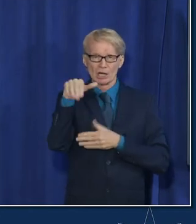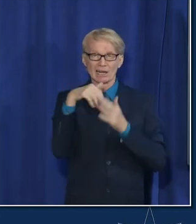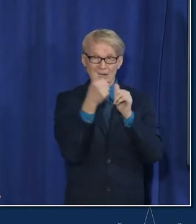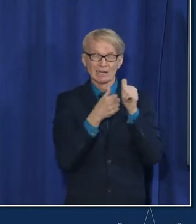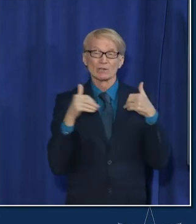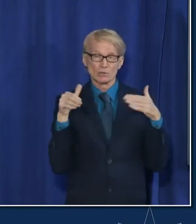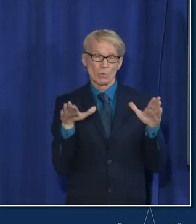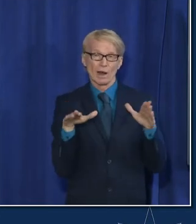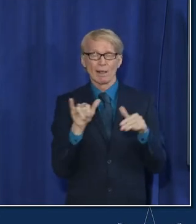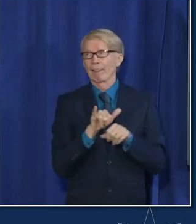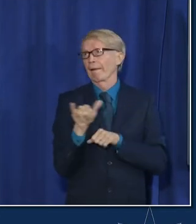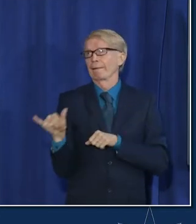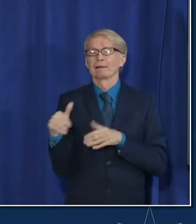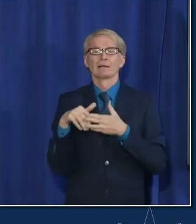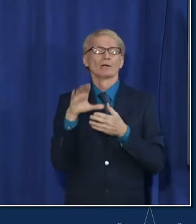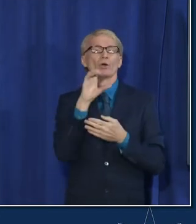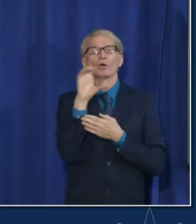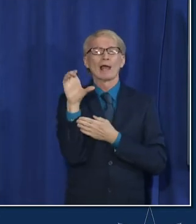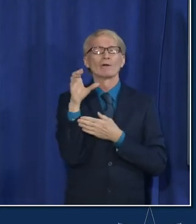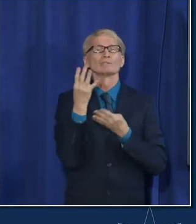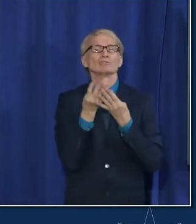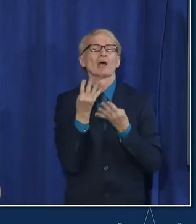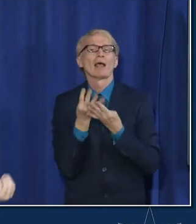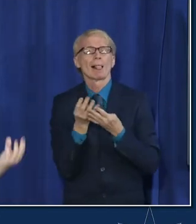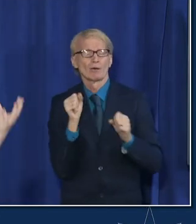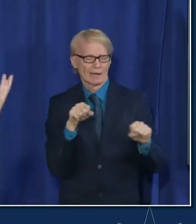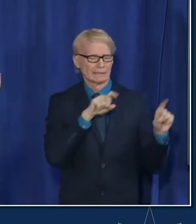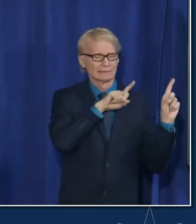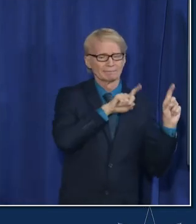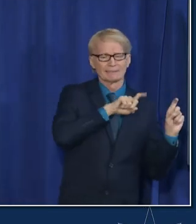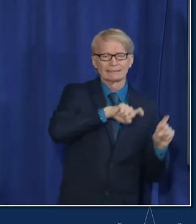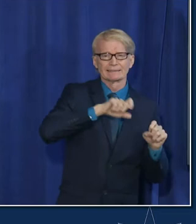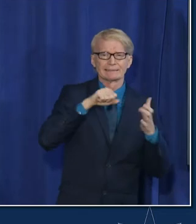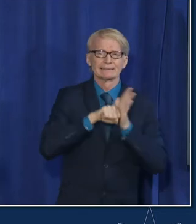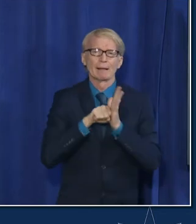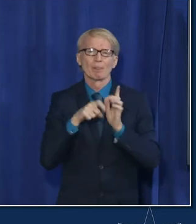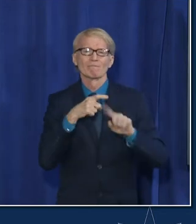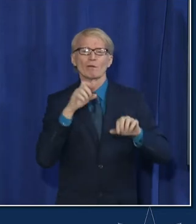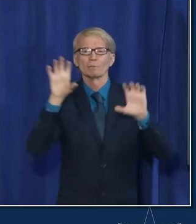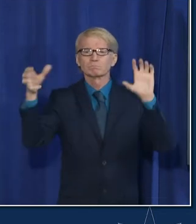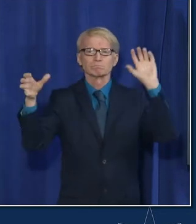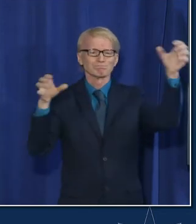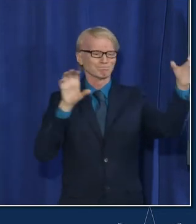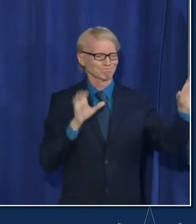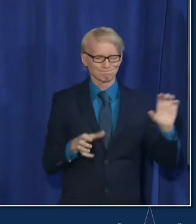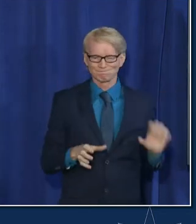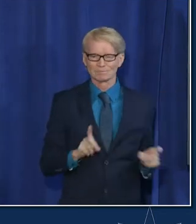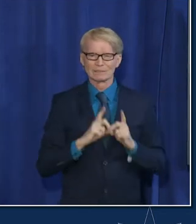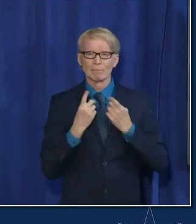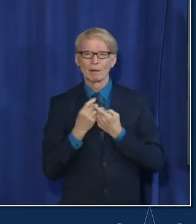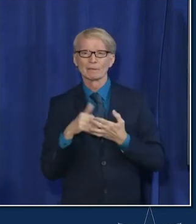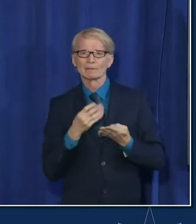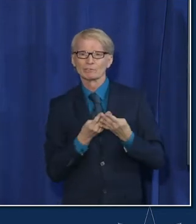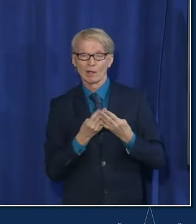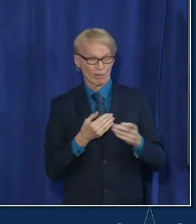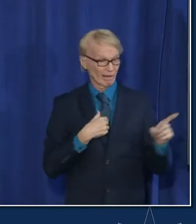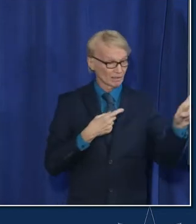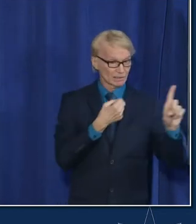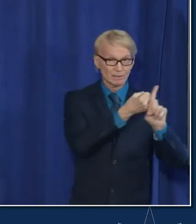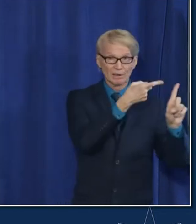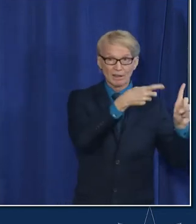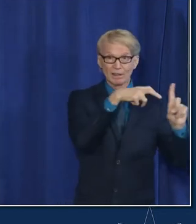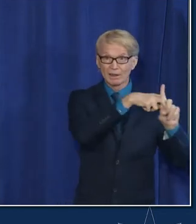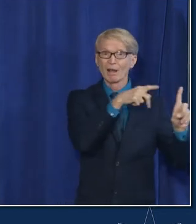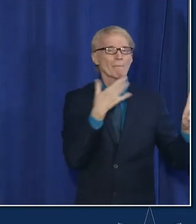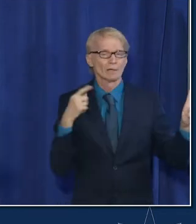at cook county jail where you can see if you're sampling from different uh you know units of the jail do we have a case in there if we have a case in there